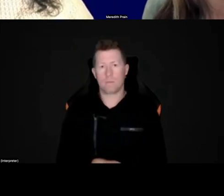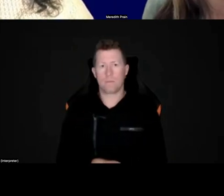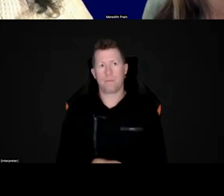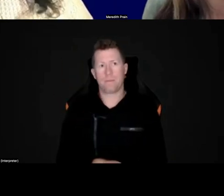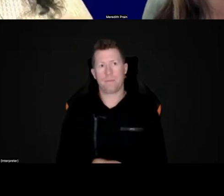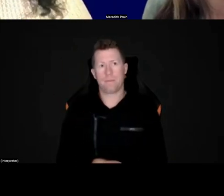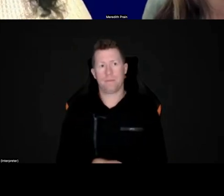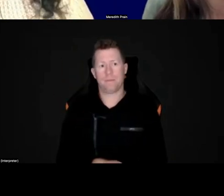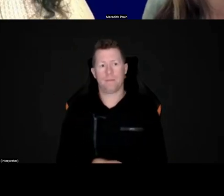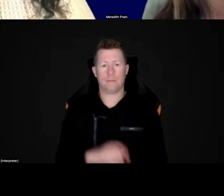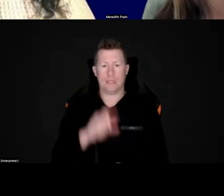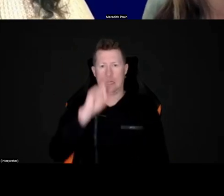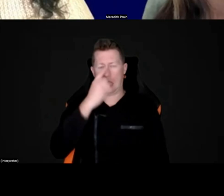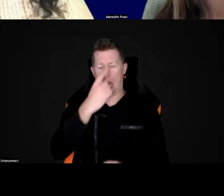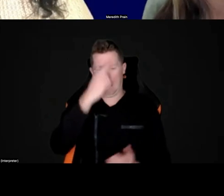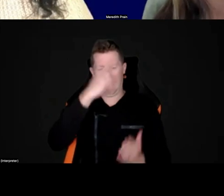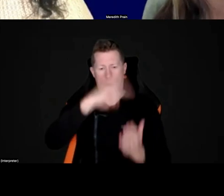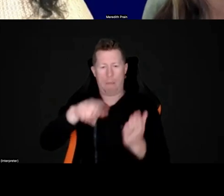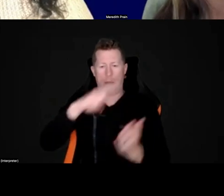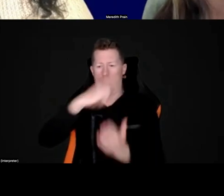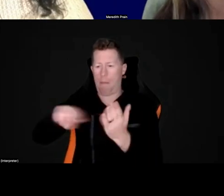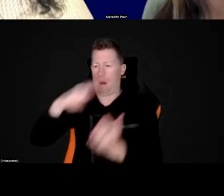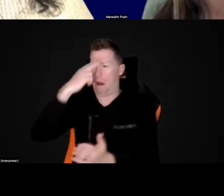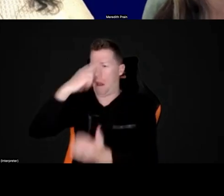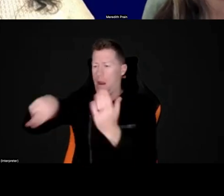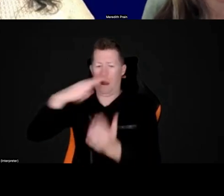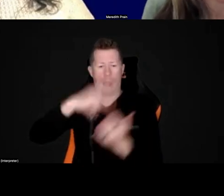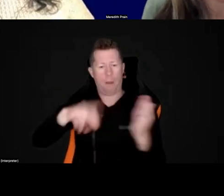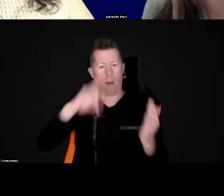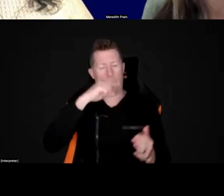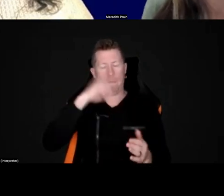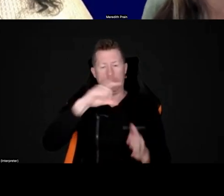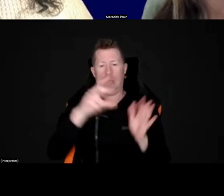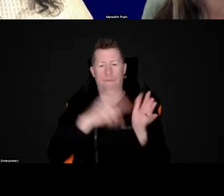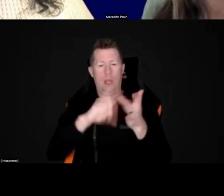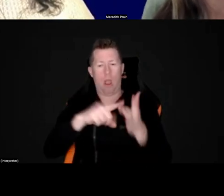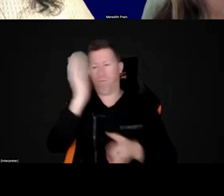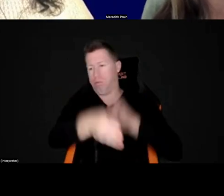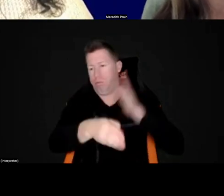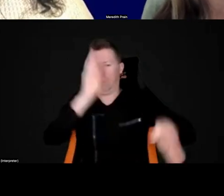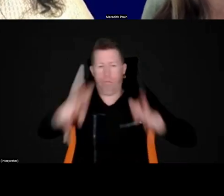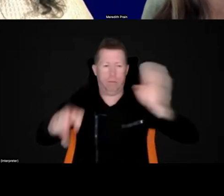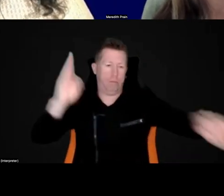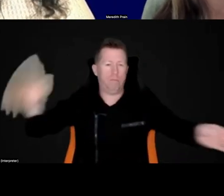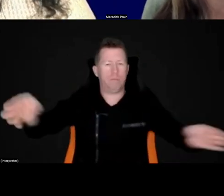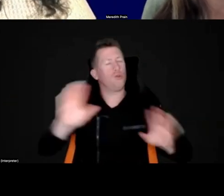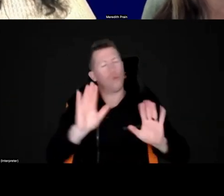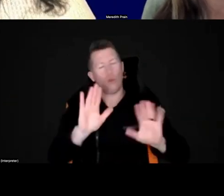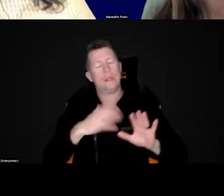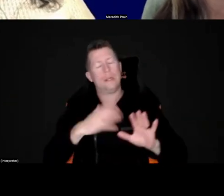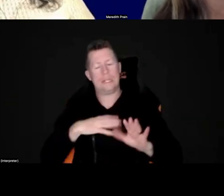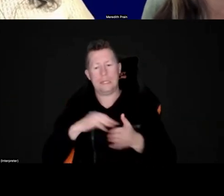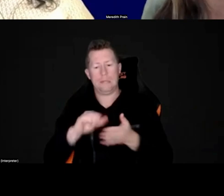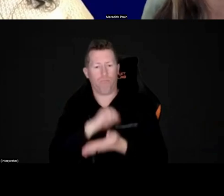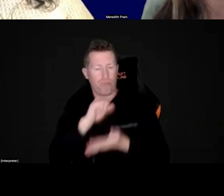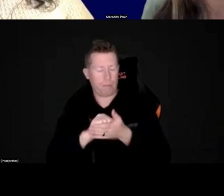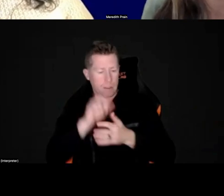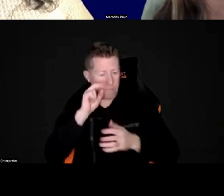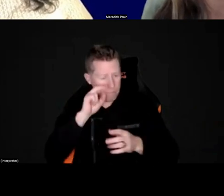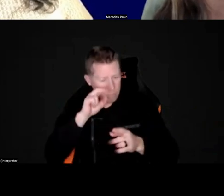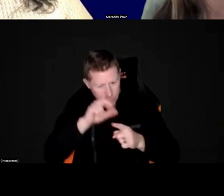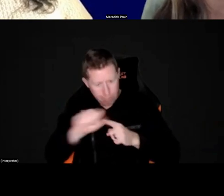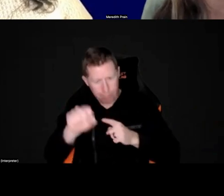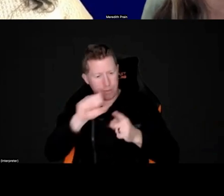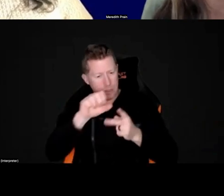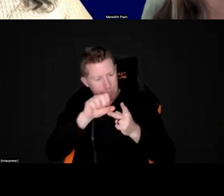want to just fully label everyone with CBI, but I do think that it needs to be clearly assessed, um, and,